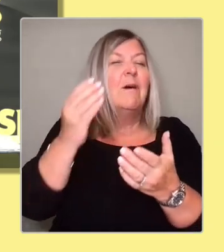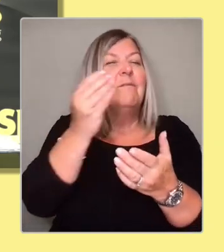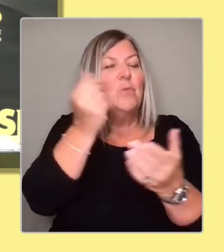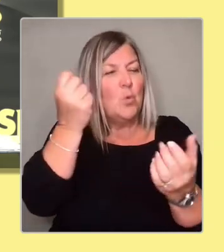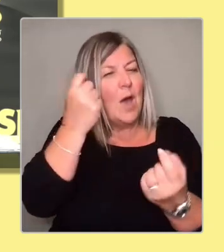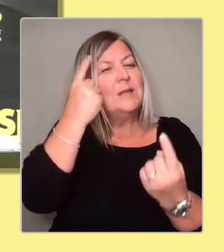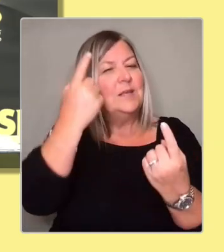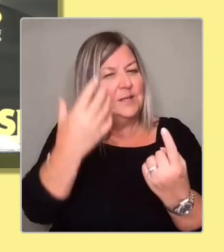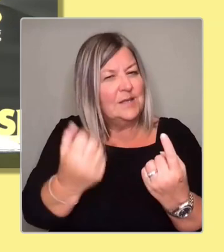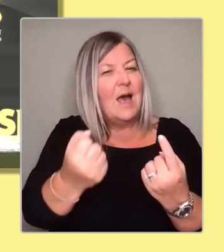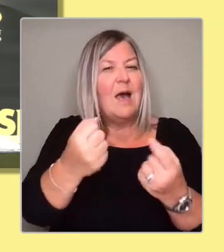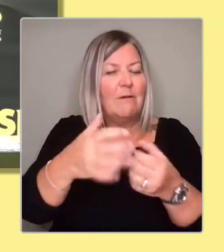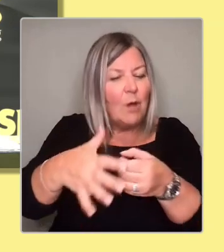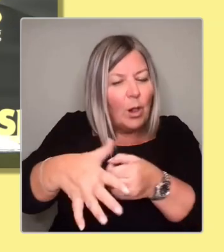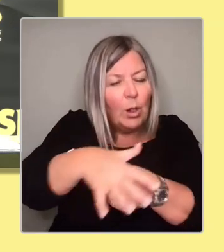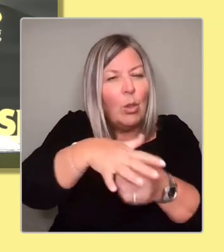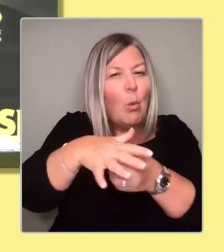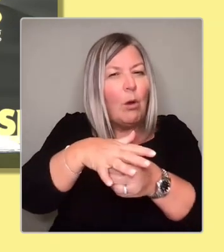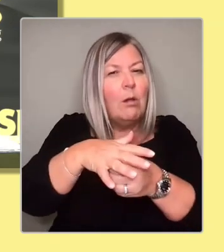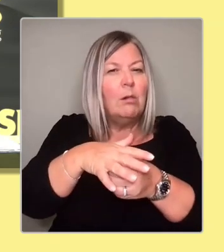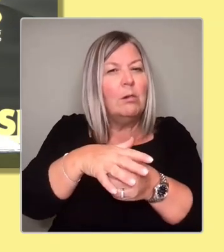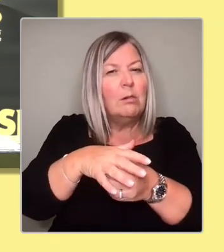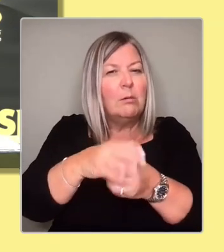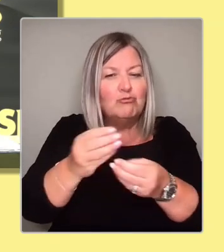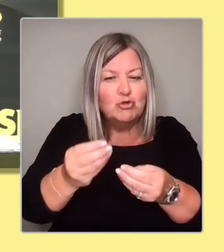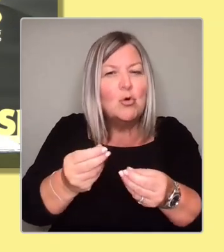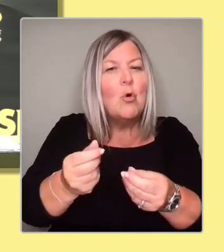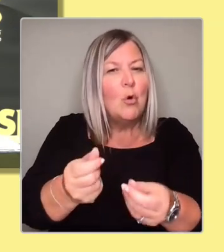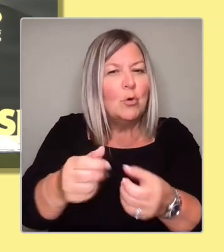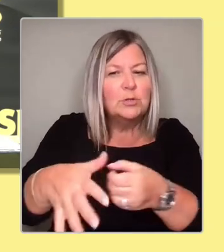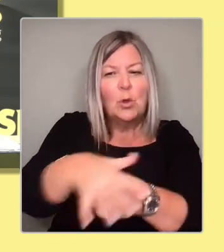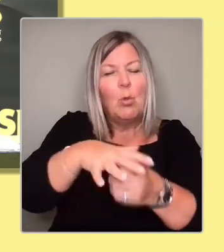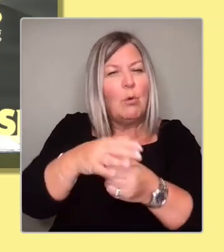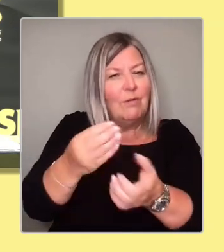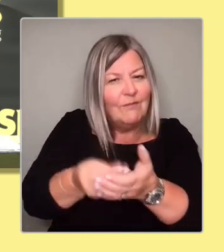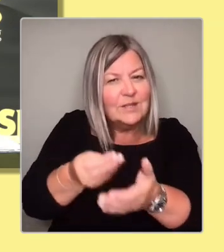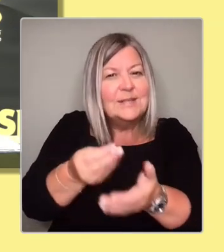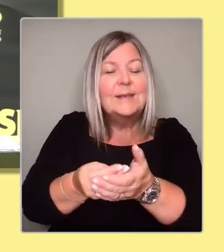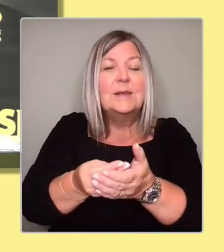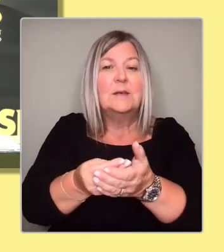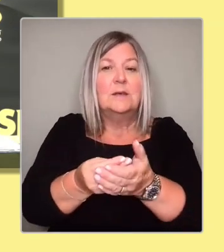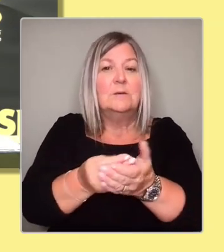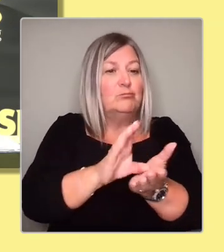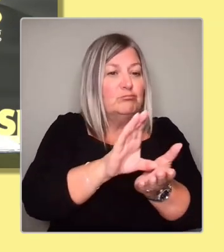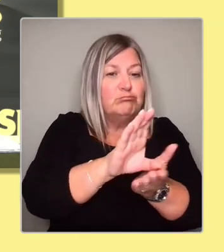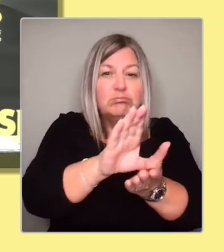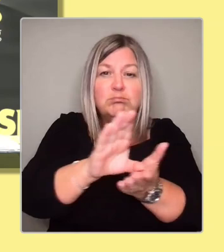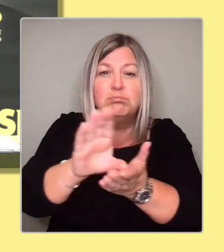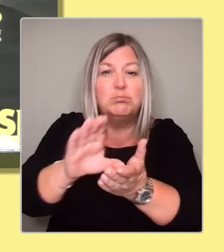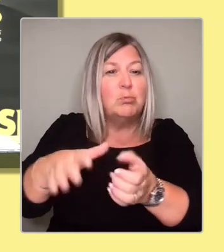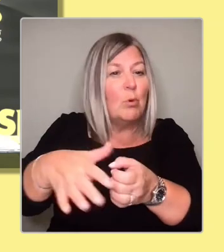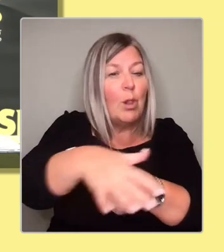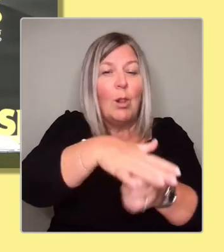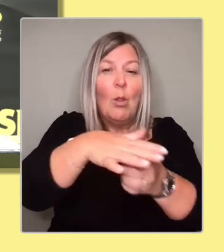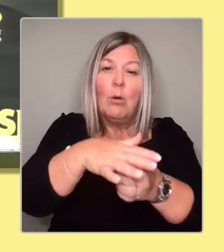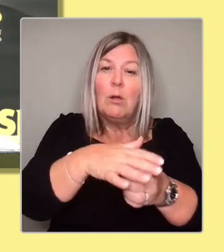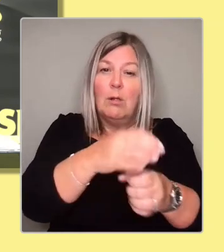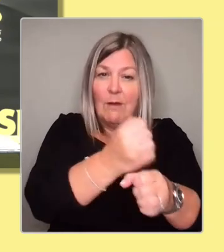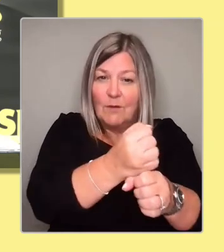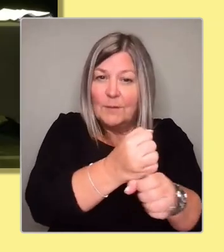which we could then give to either local communities or to councils in order to fund things that are important to local people.